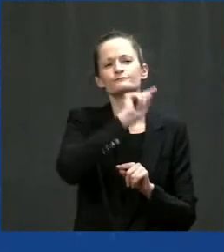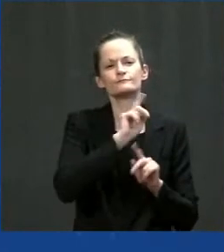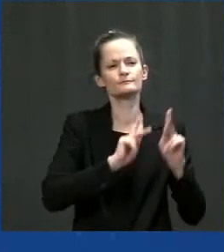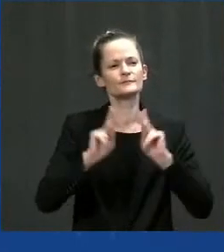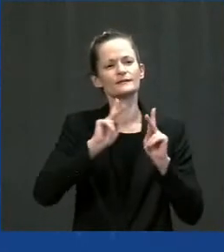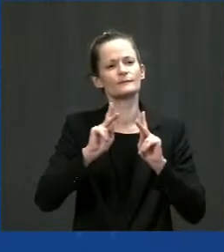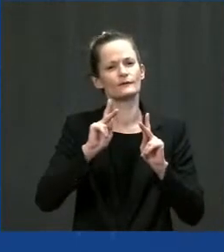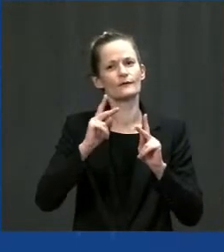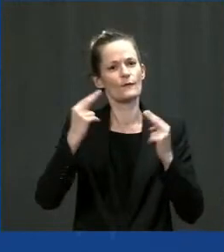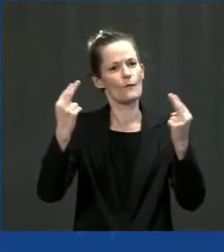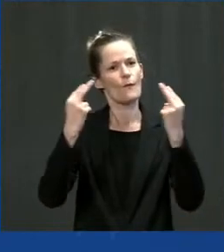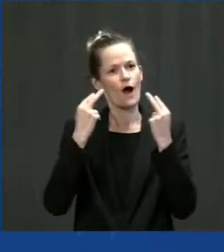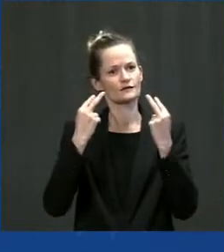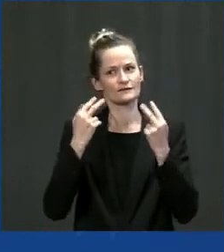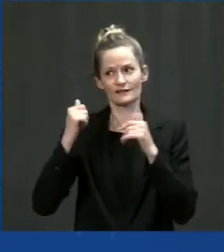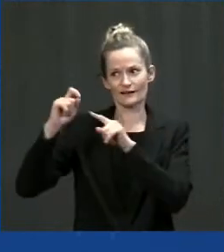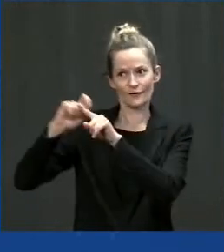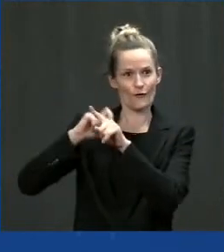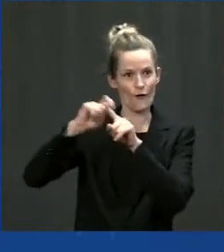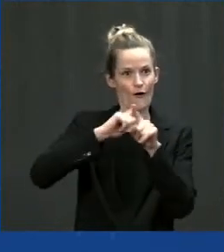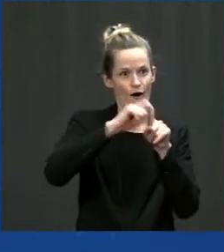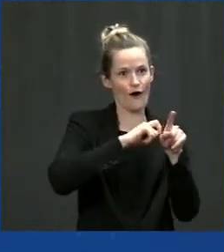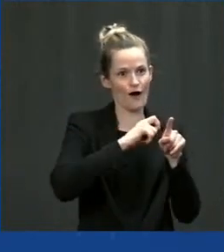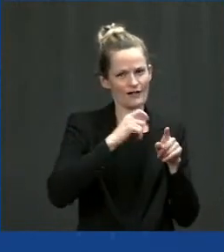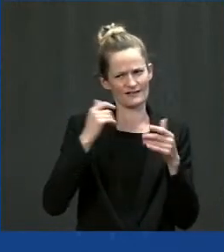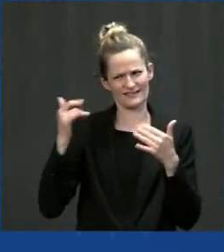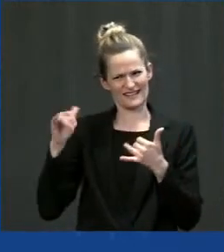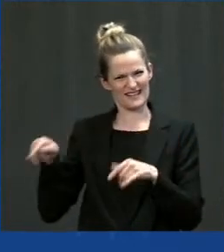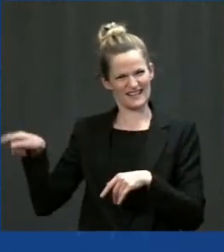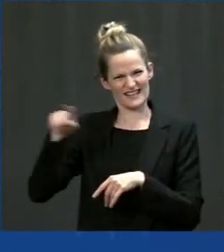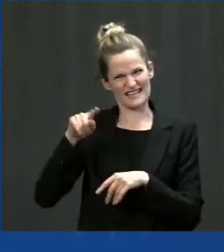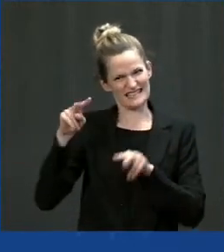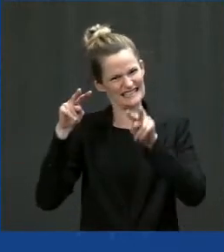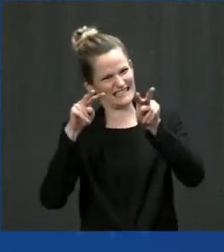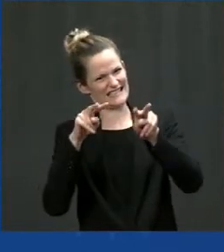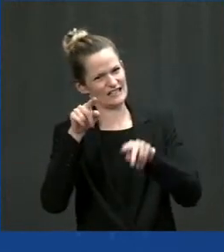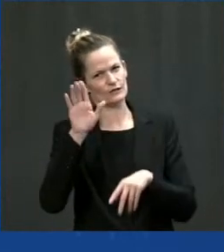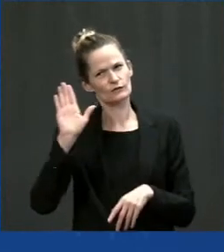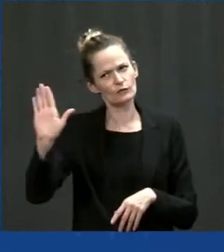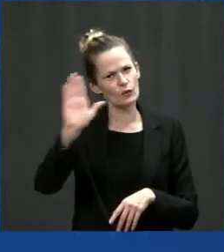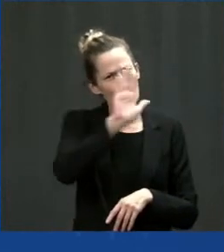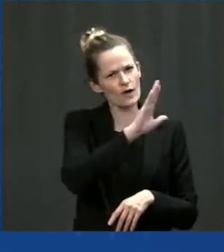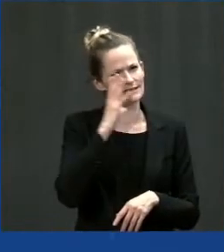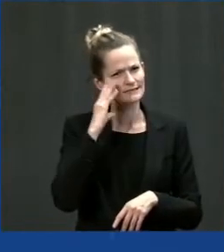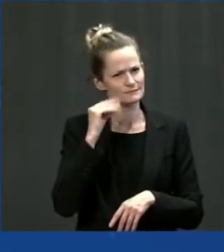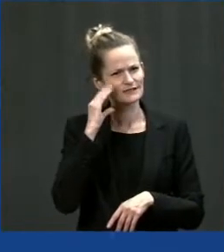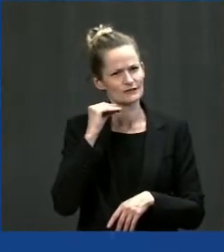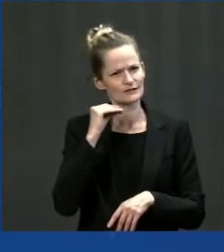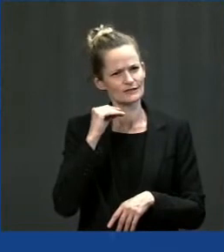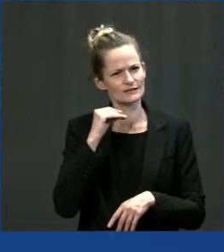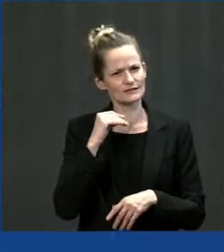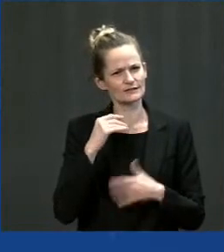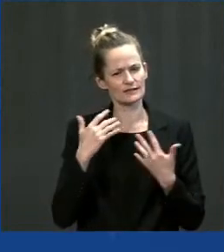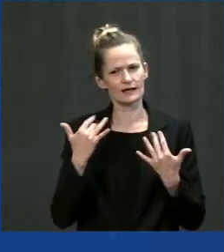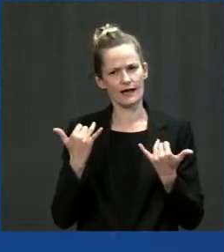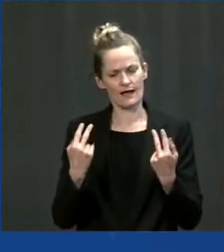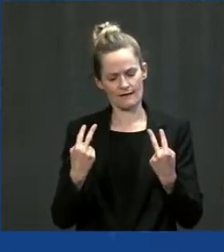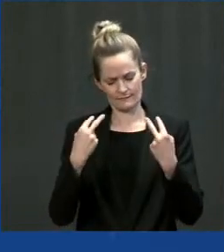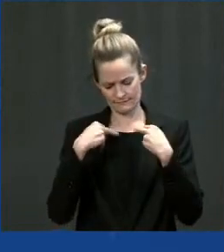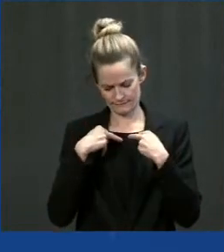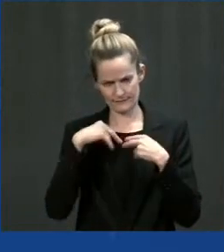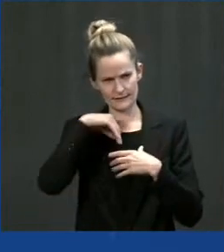understand what you and others have gone through. You you found yourself in a position in terms of water where